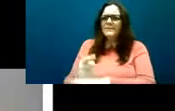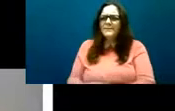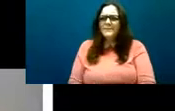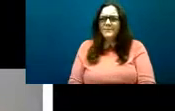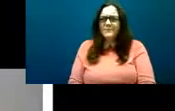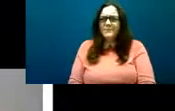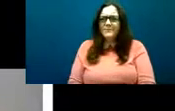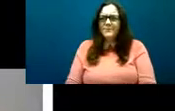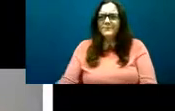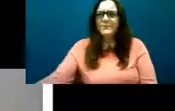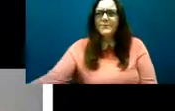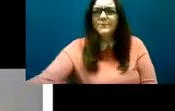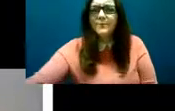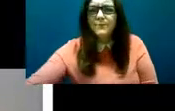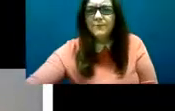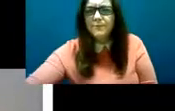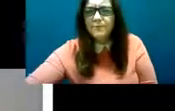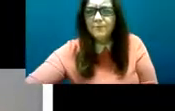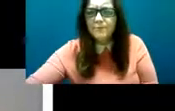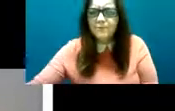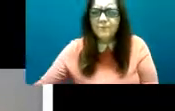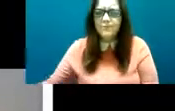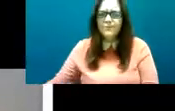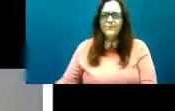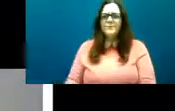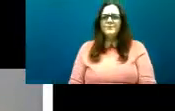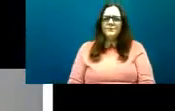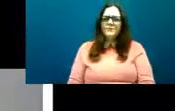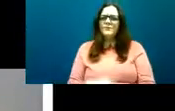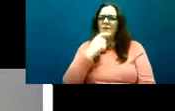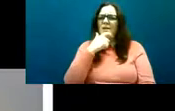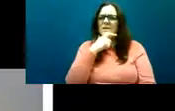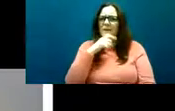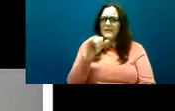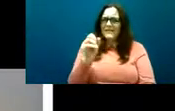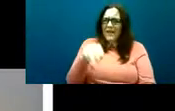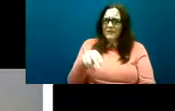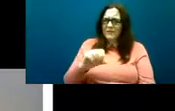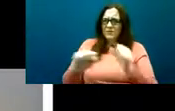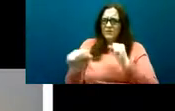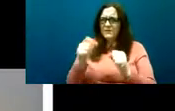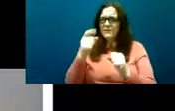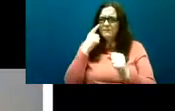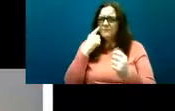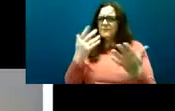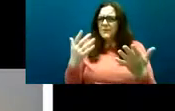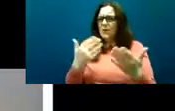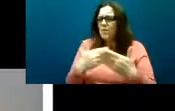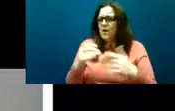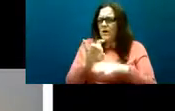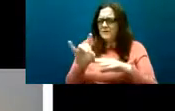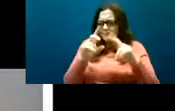completed screening questionnaires on behalf of 106 clients across the services